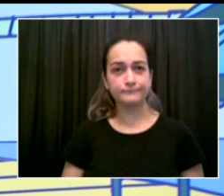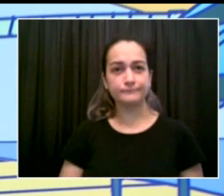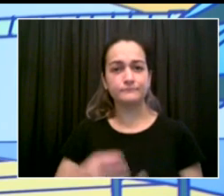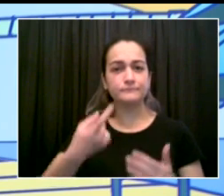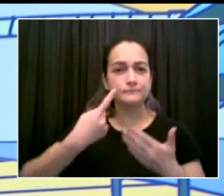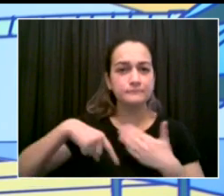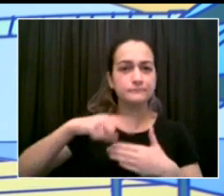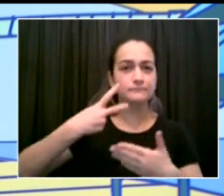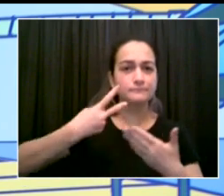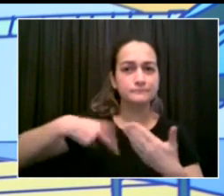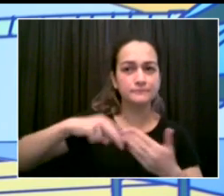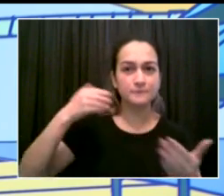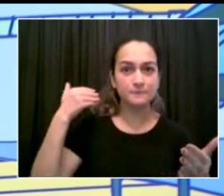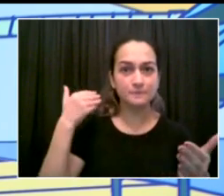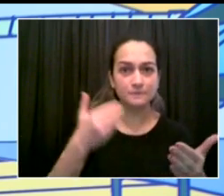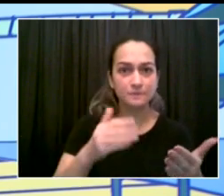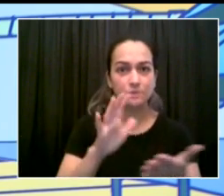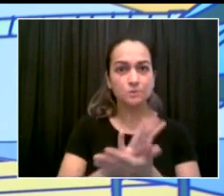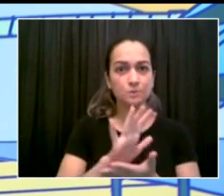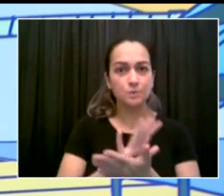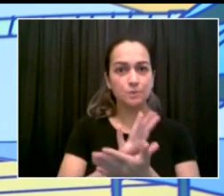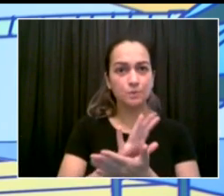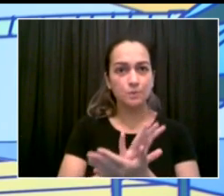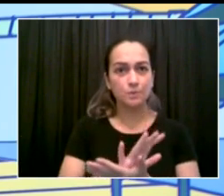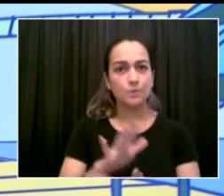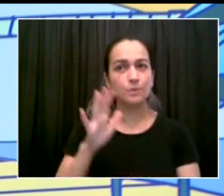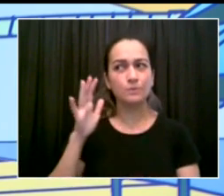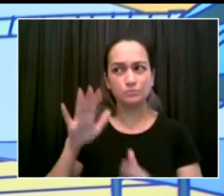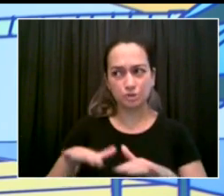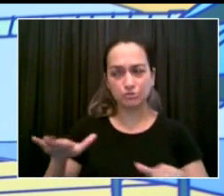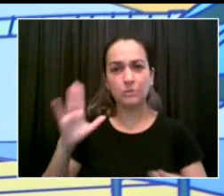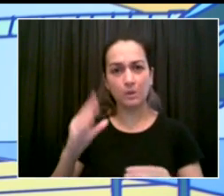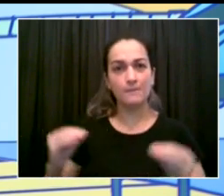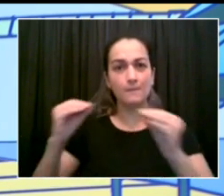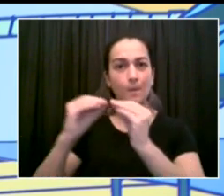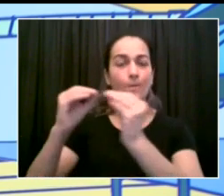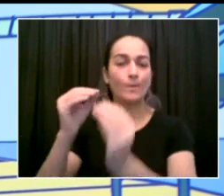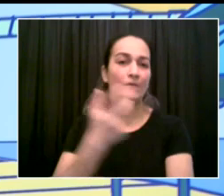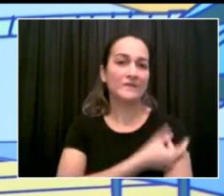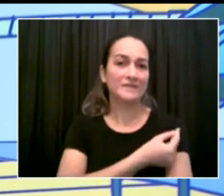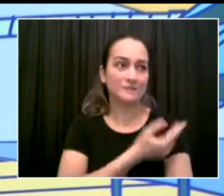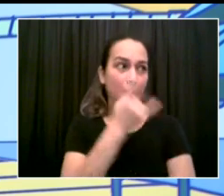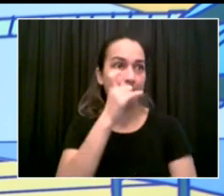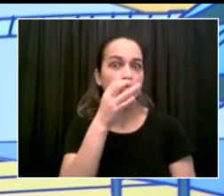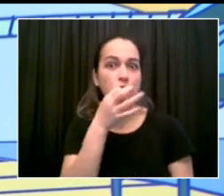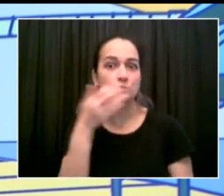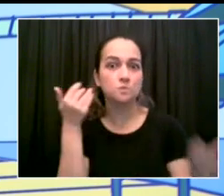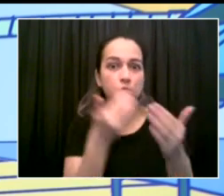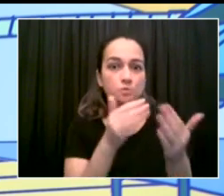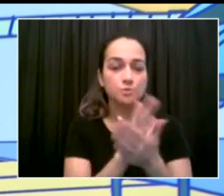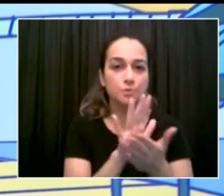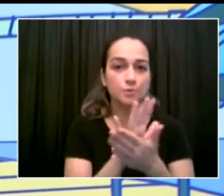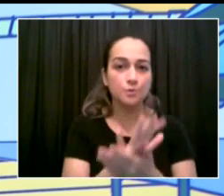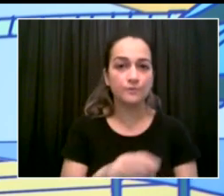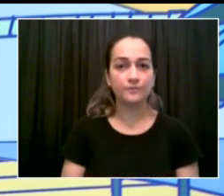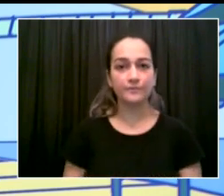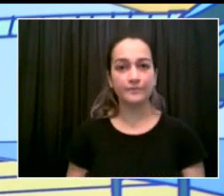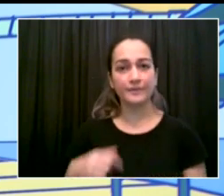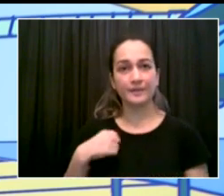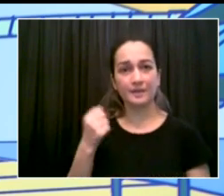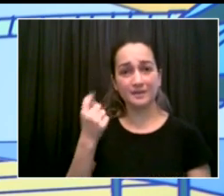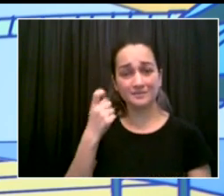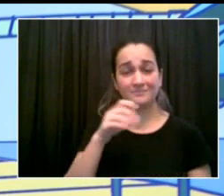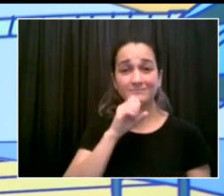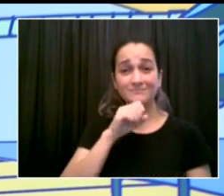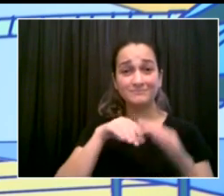level of vaccination, even for the kids not able to be vaccinated yet, they are affected by everything around them. If every adult in the building is vaccinated,